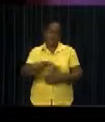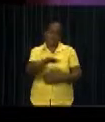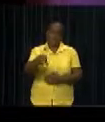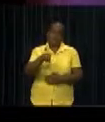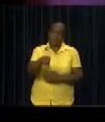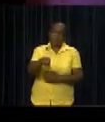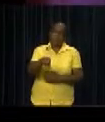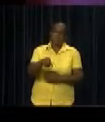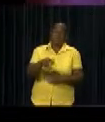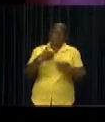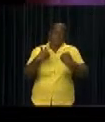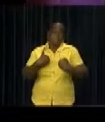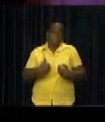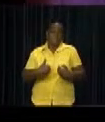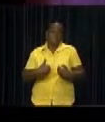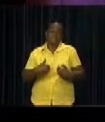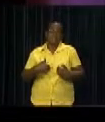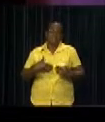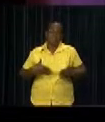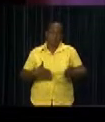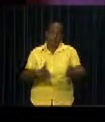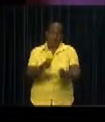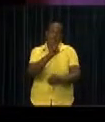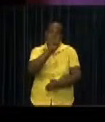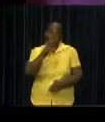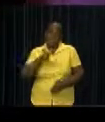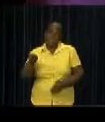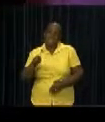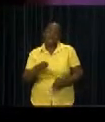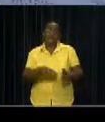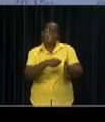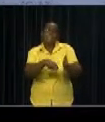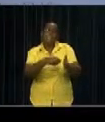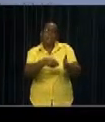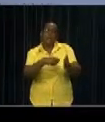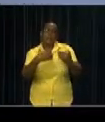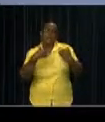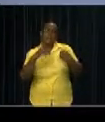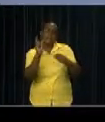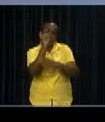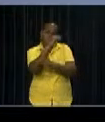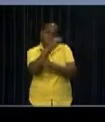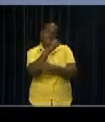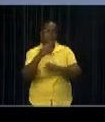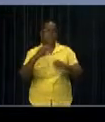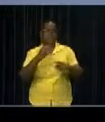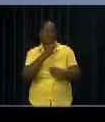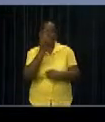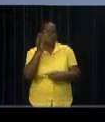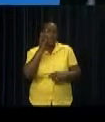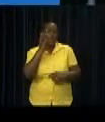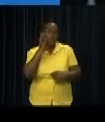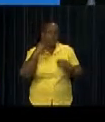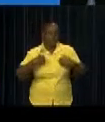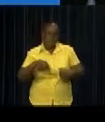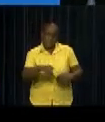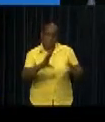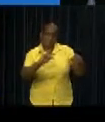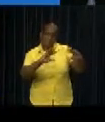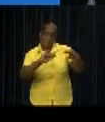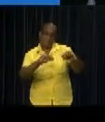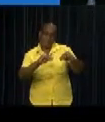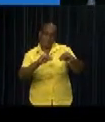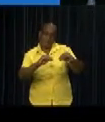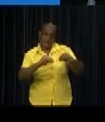of this year, Statsoli will officially begin with this research. Statsoli had a meeting about this project with the